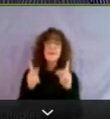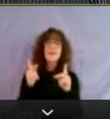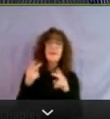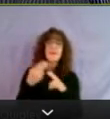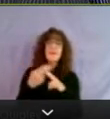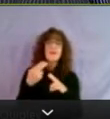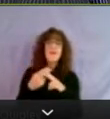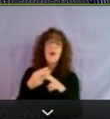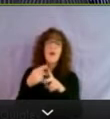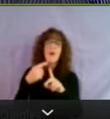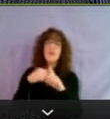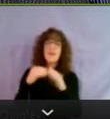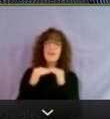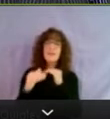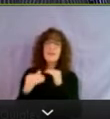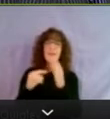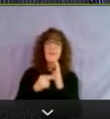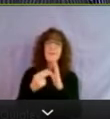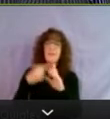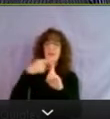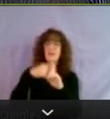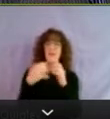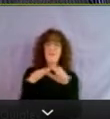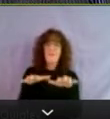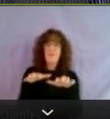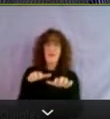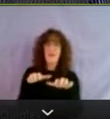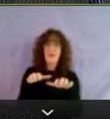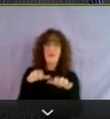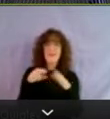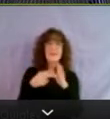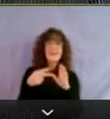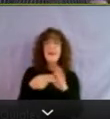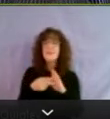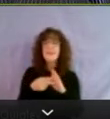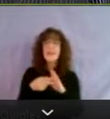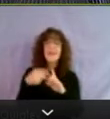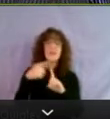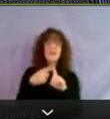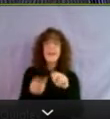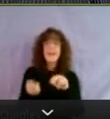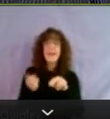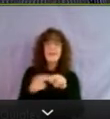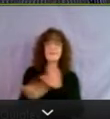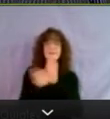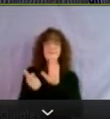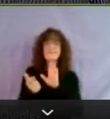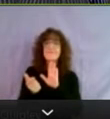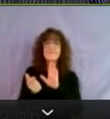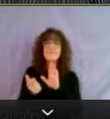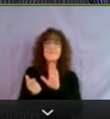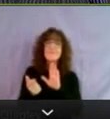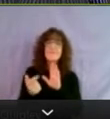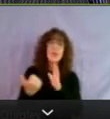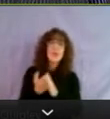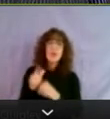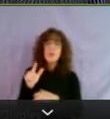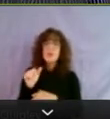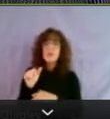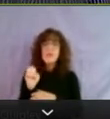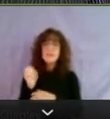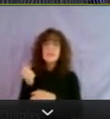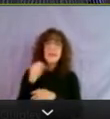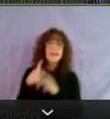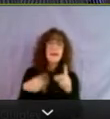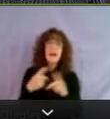stabilization rent freeze. That's when you don't allow the rent to be increased through a new lease or any other type of